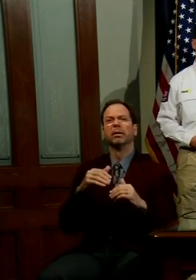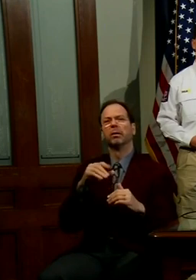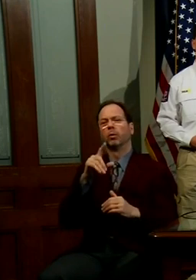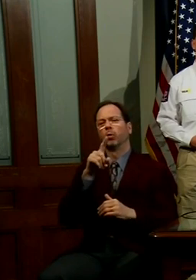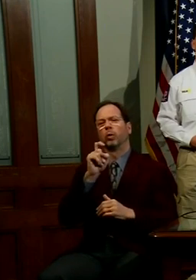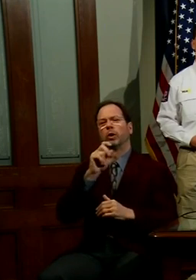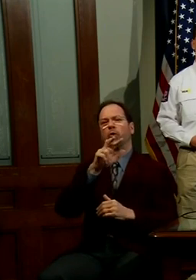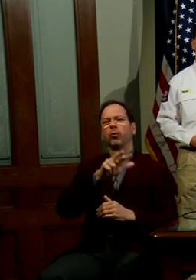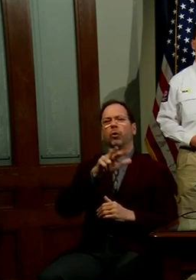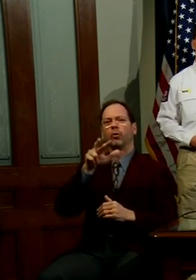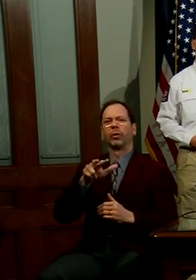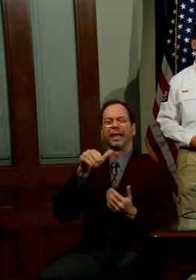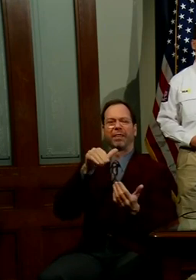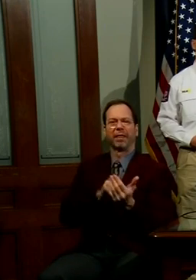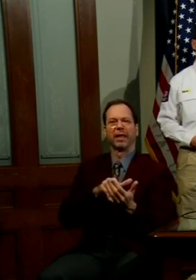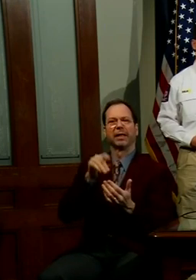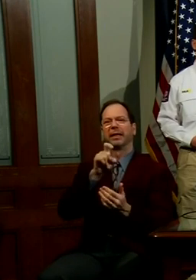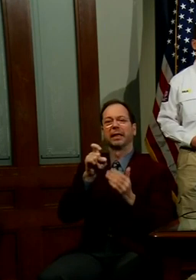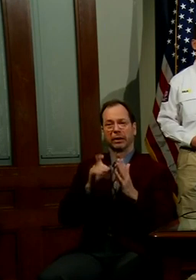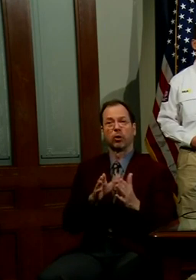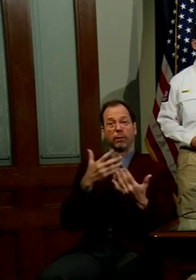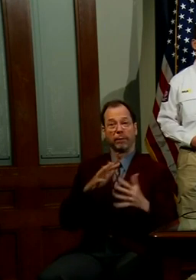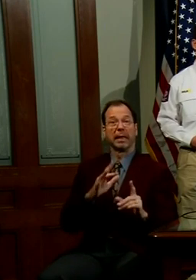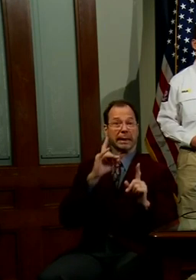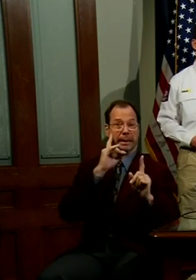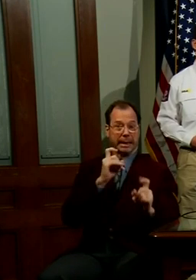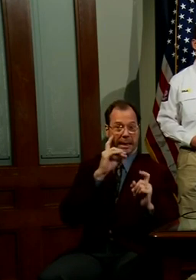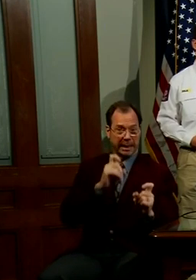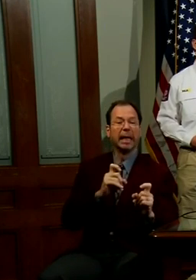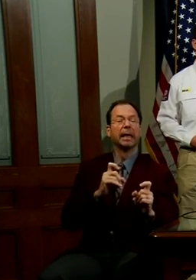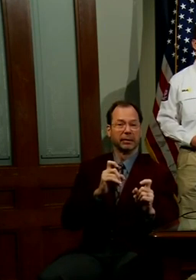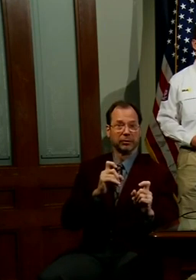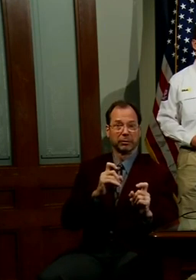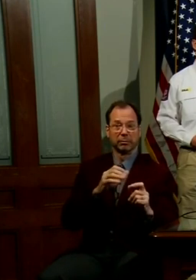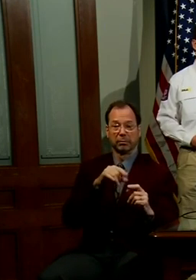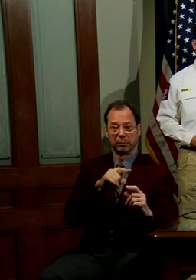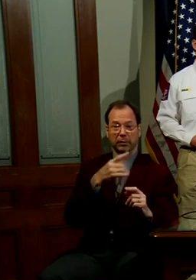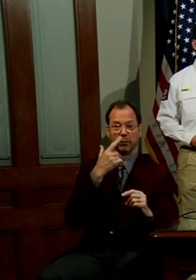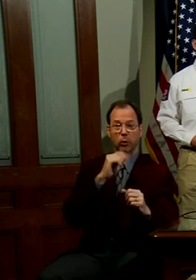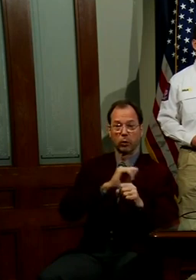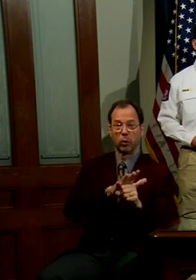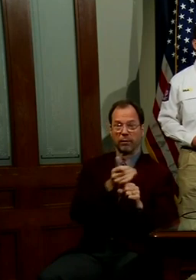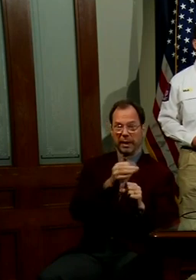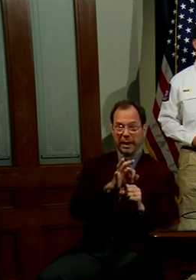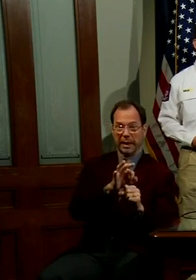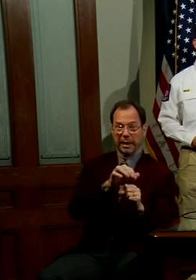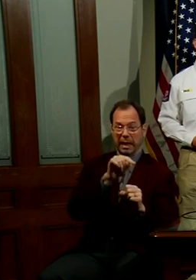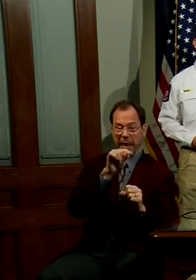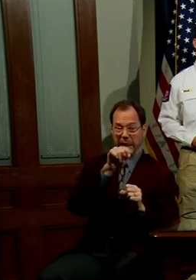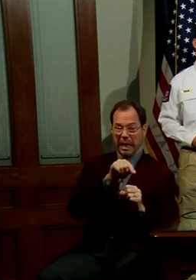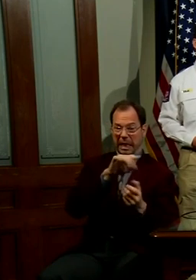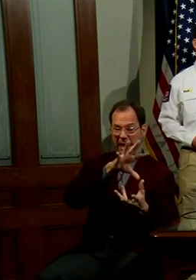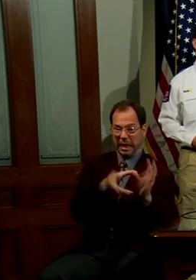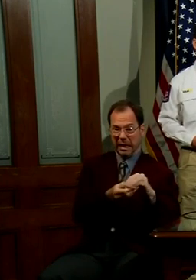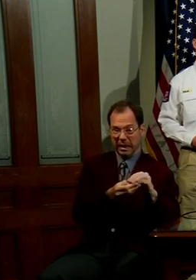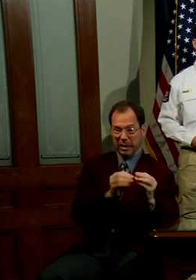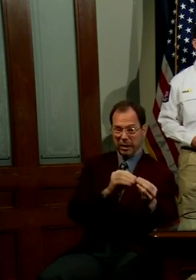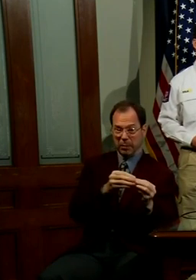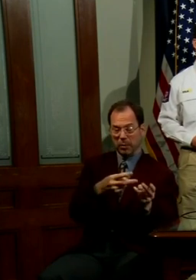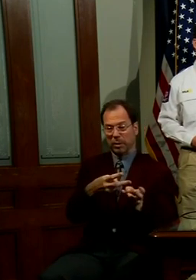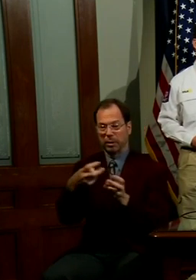133,000 Texans who have been tested for COVID-19. Of that number, 13